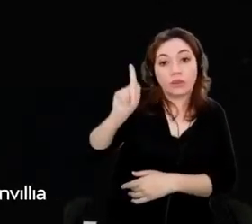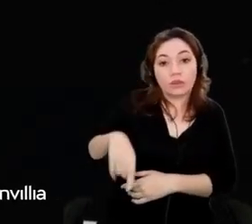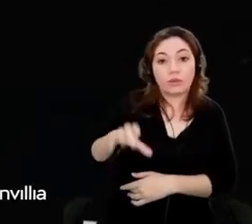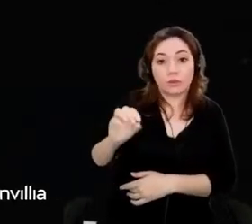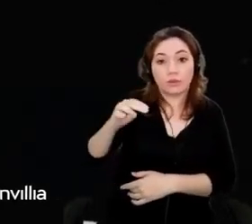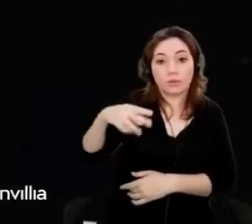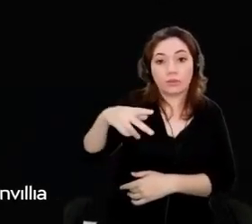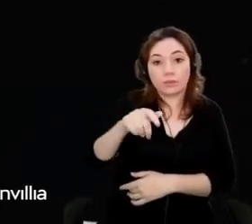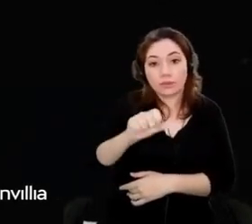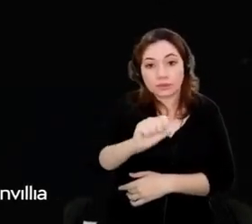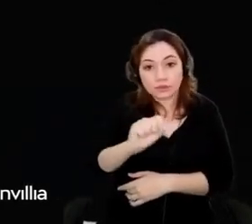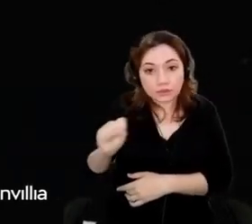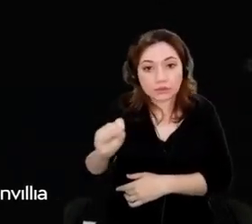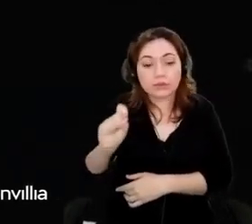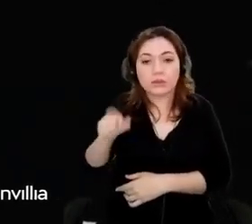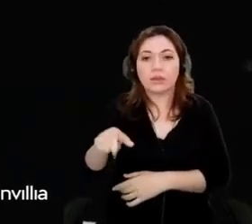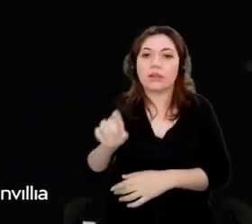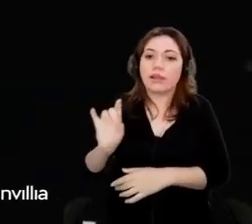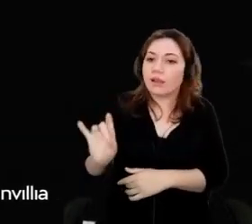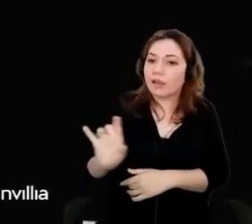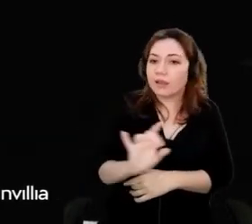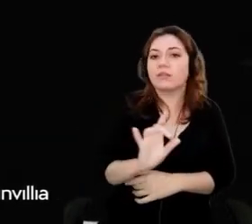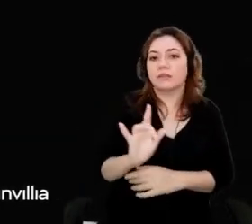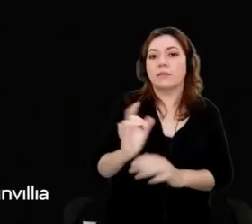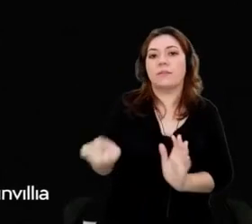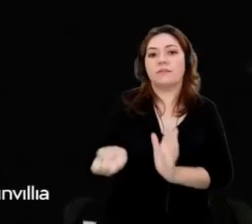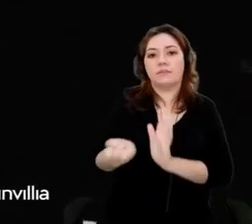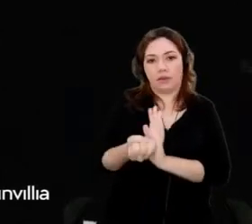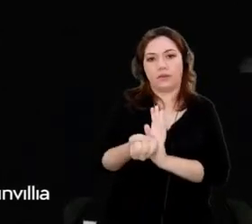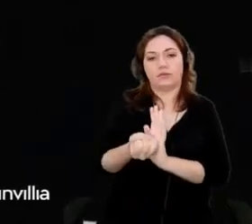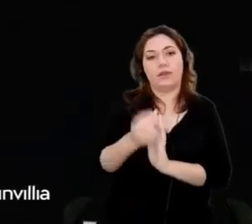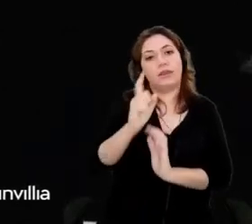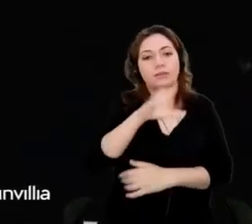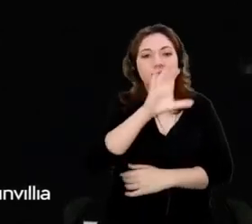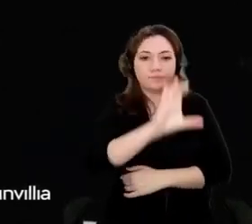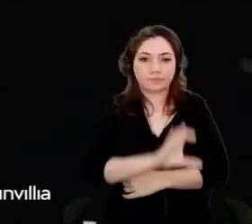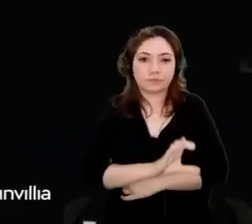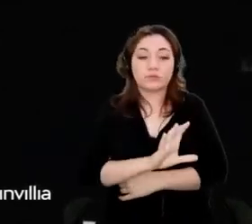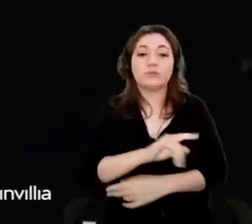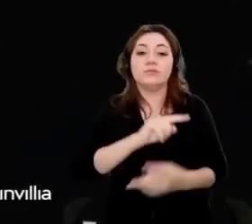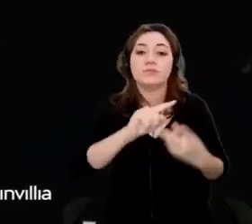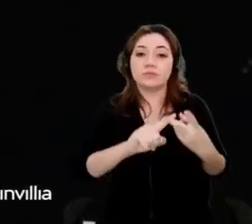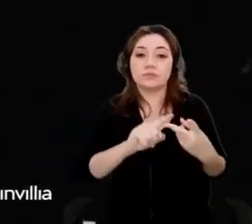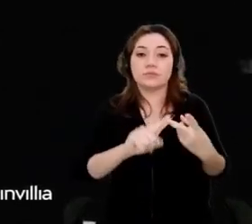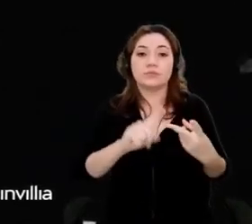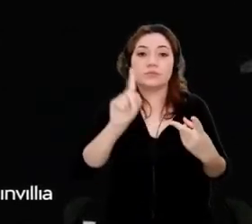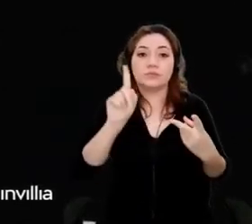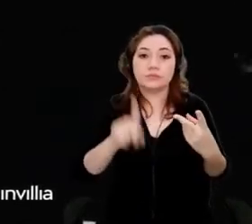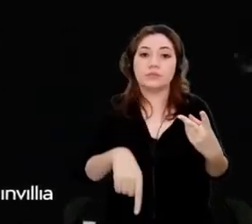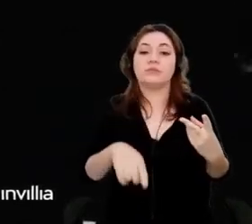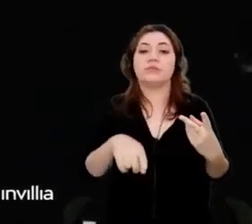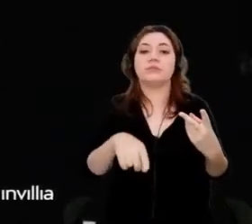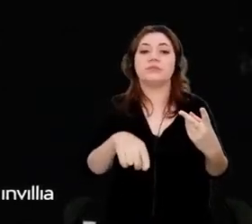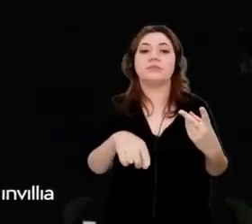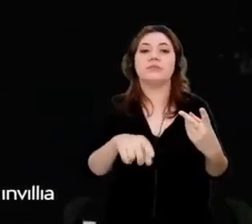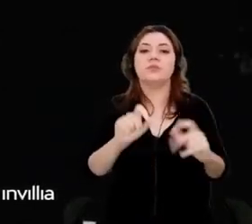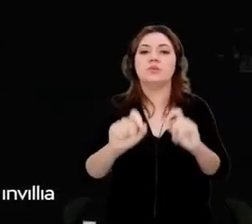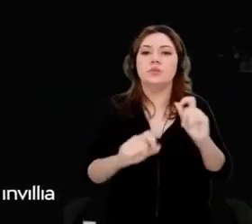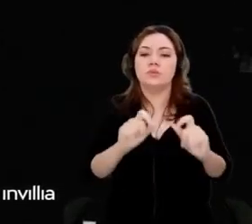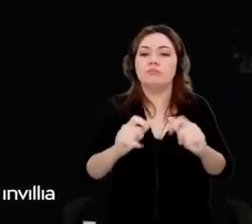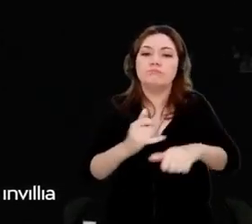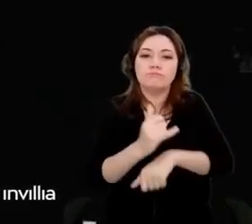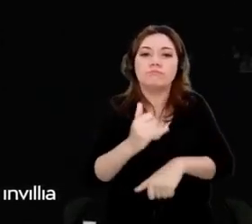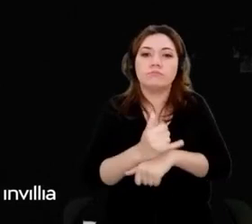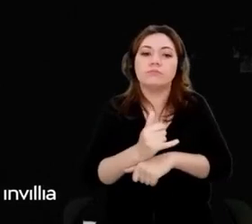The second one is the tool designed to build AI agents